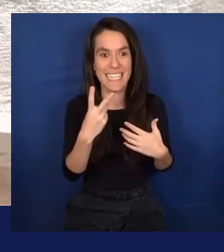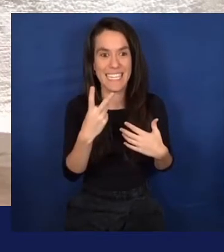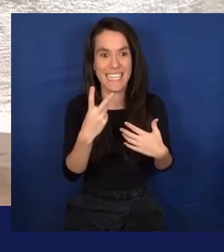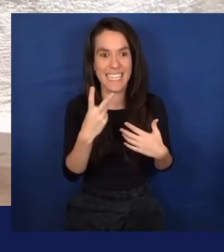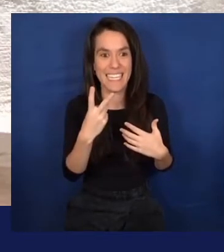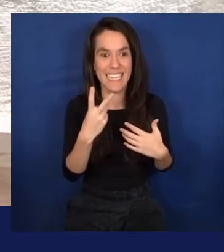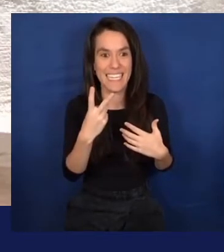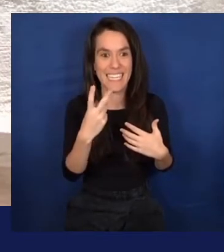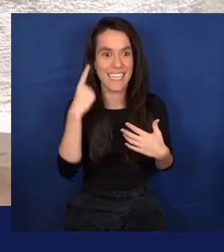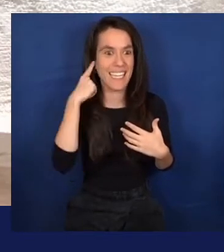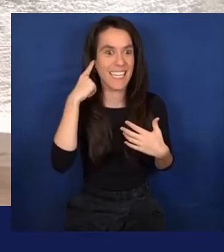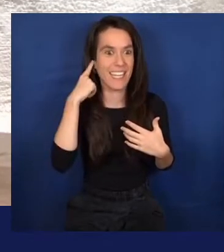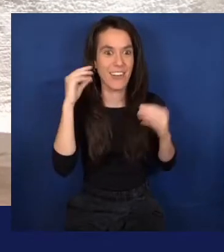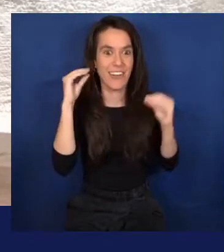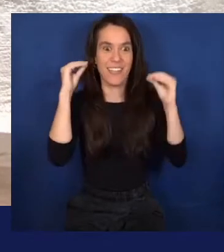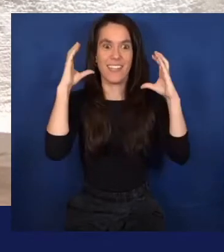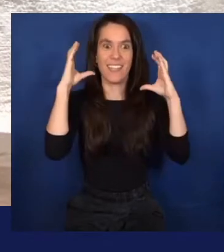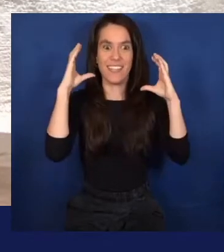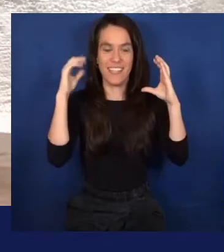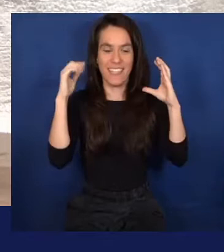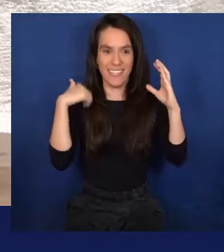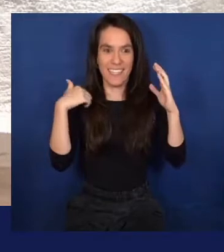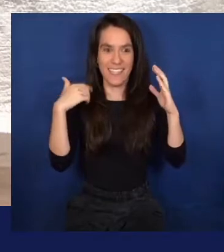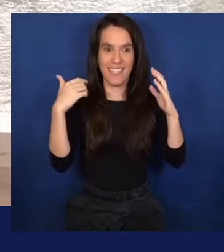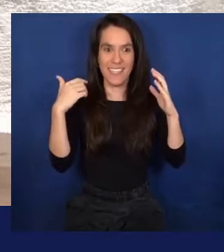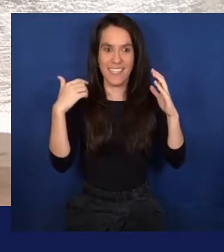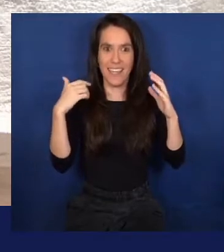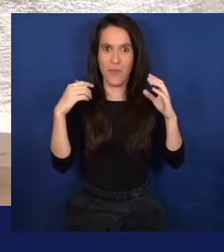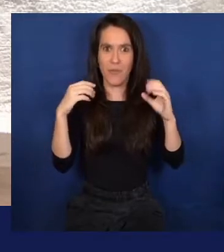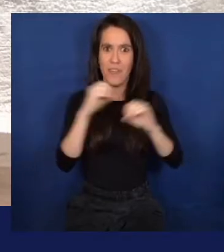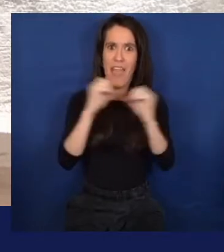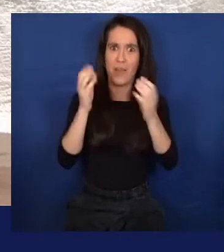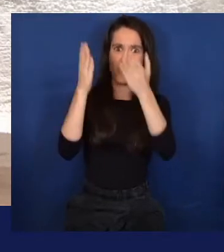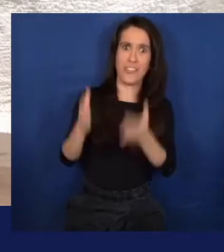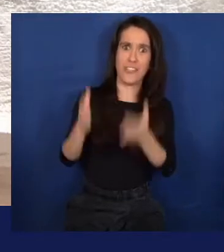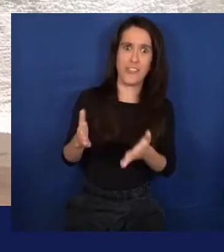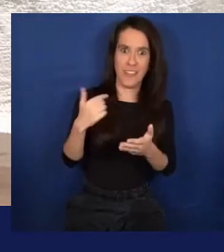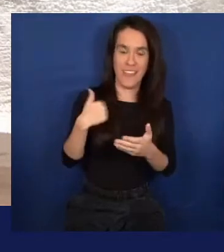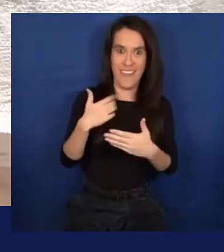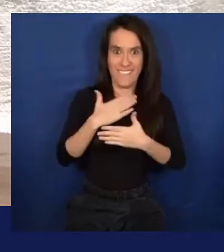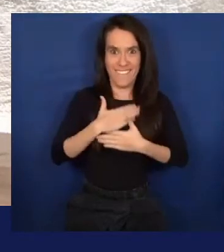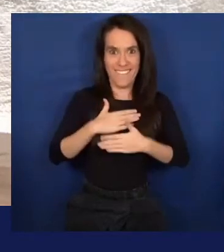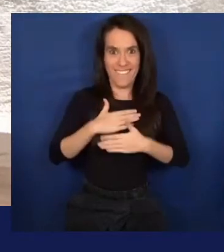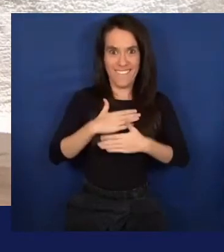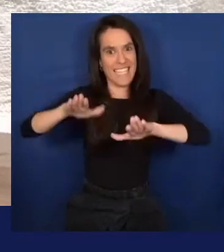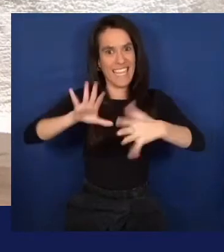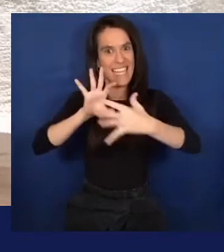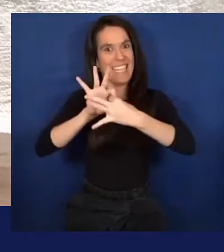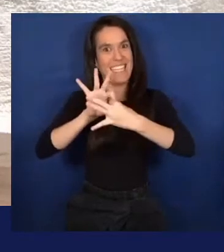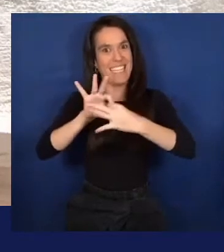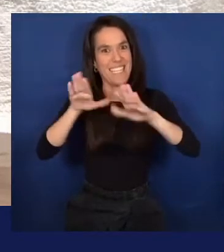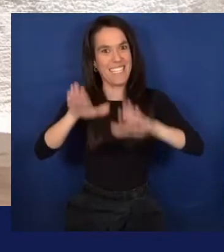Without you, I don't know how this episode would ever happen. It probably would have been